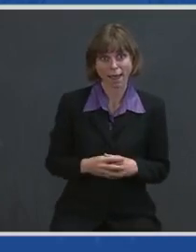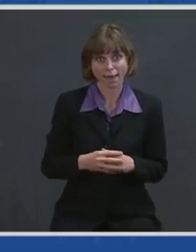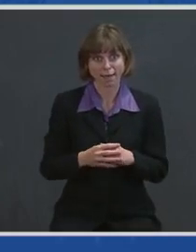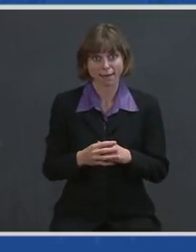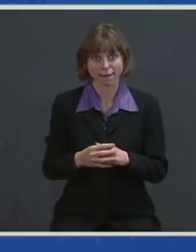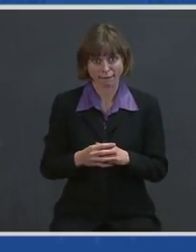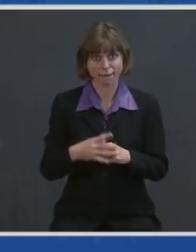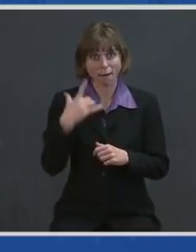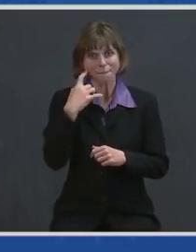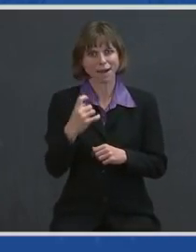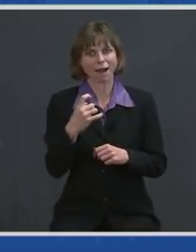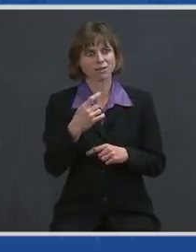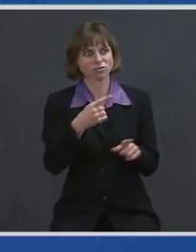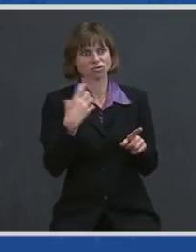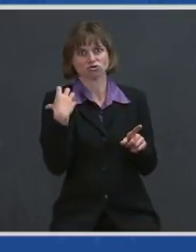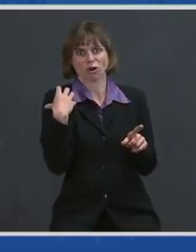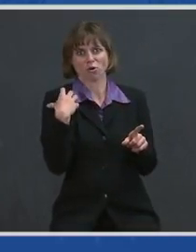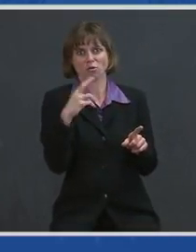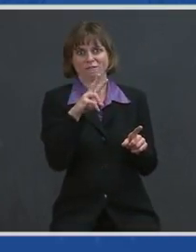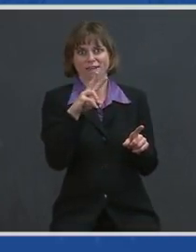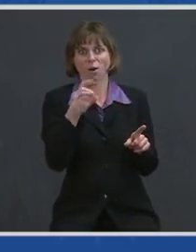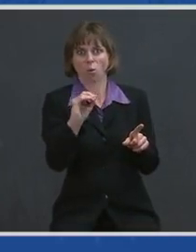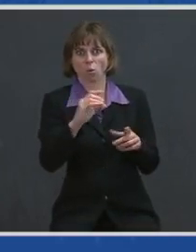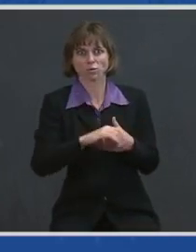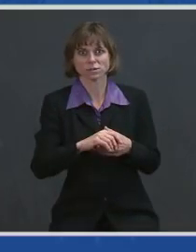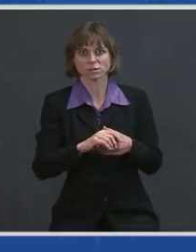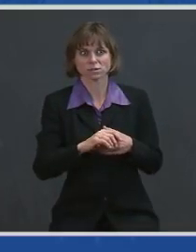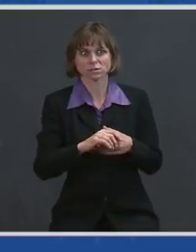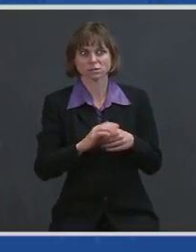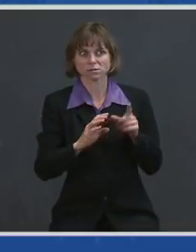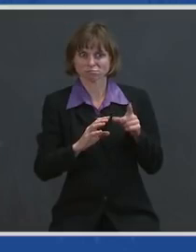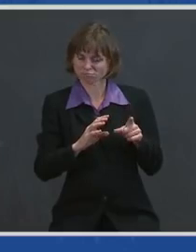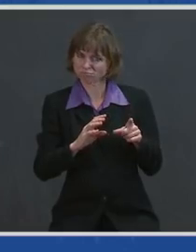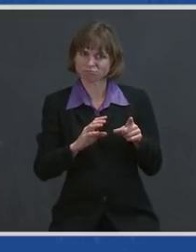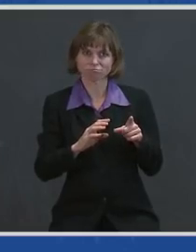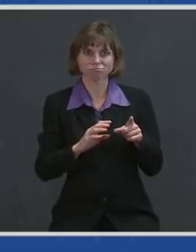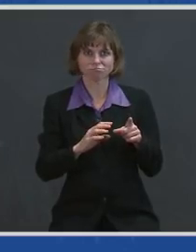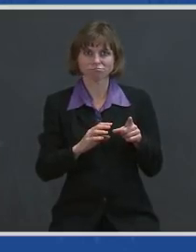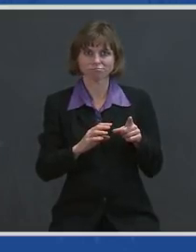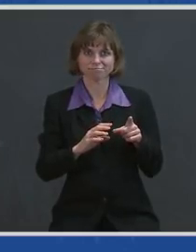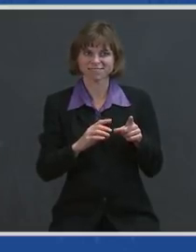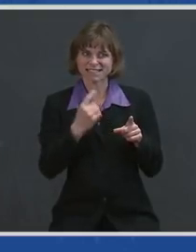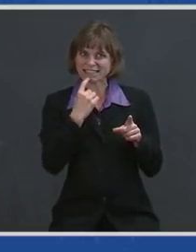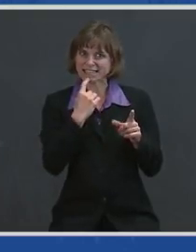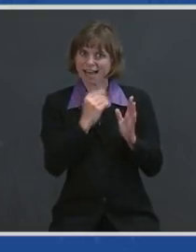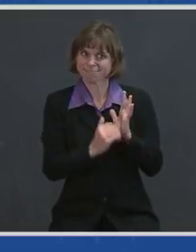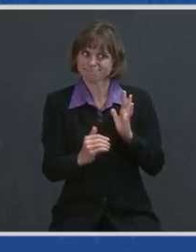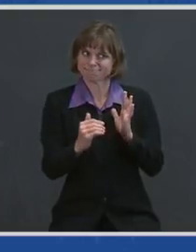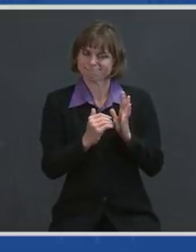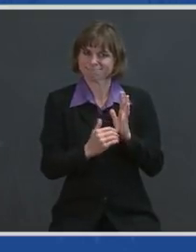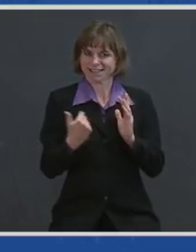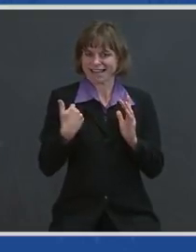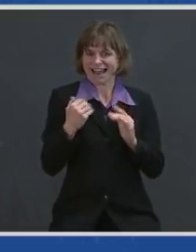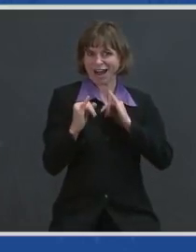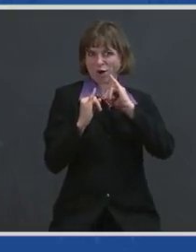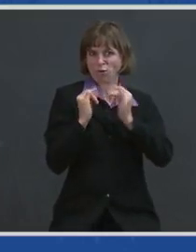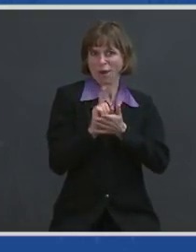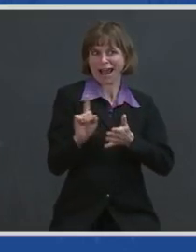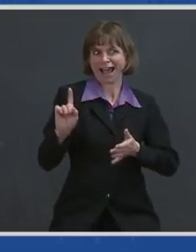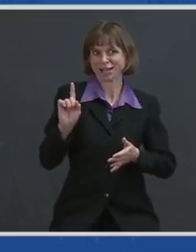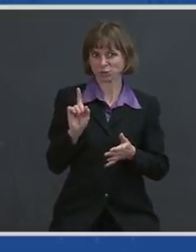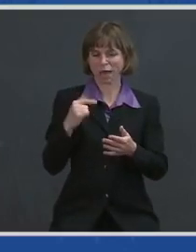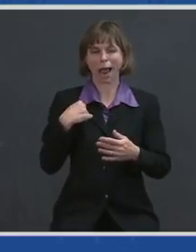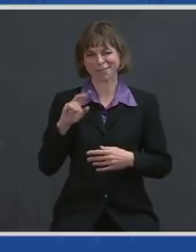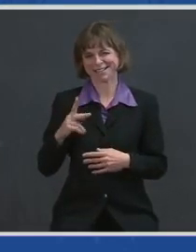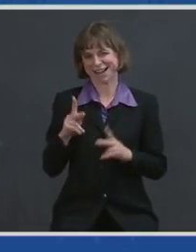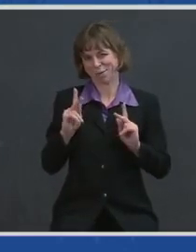Van Ovost has reiterated in an interview this last week, and I'm the second person to say